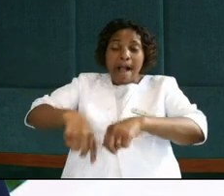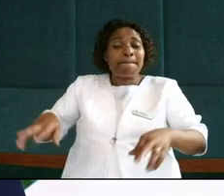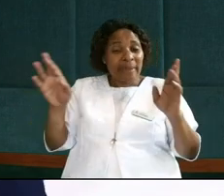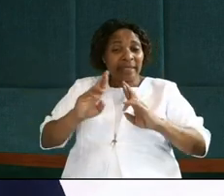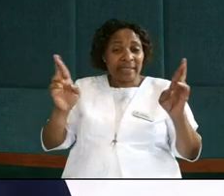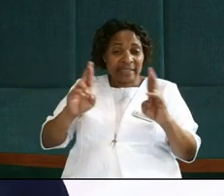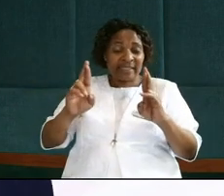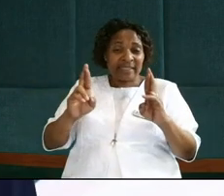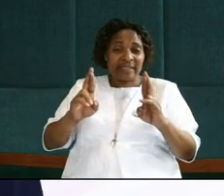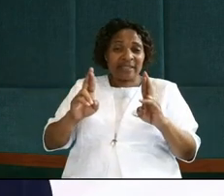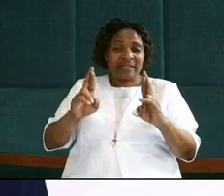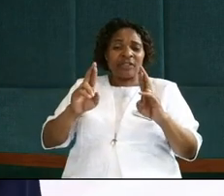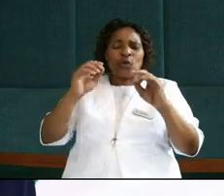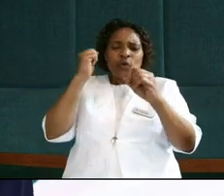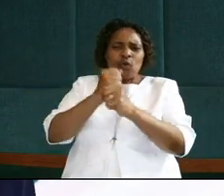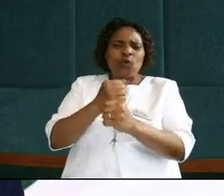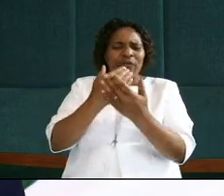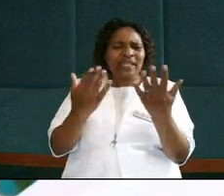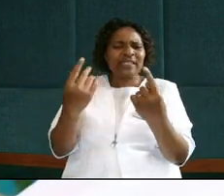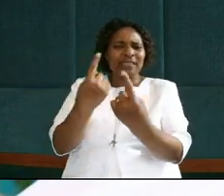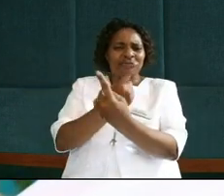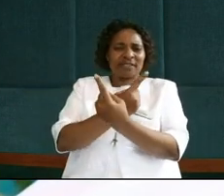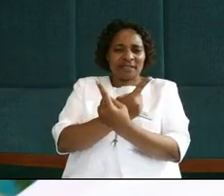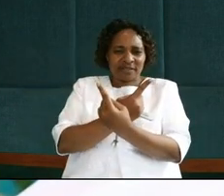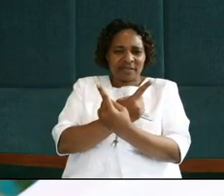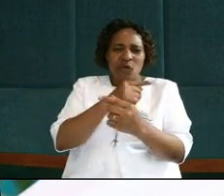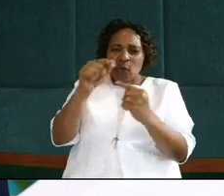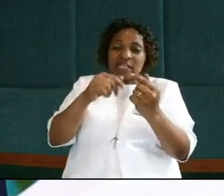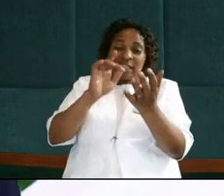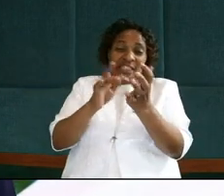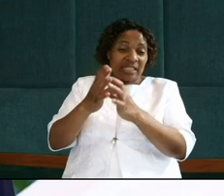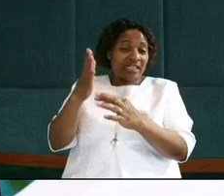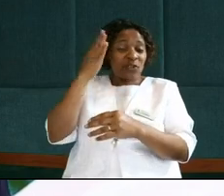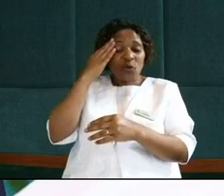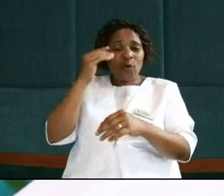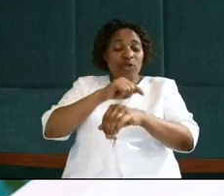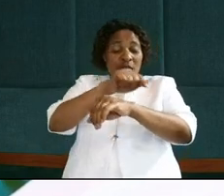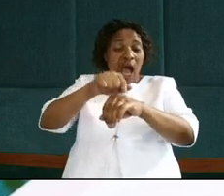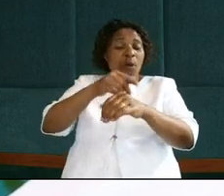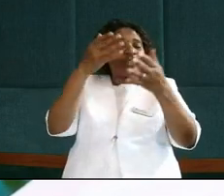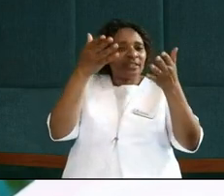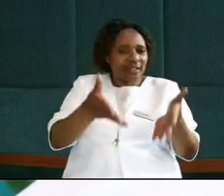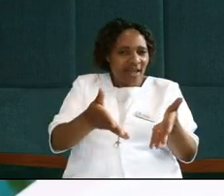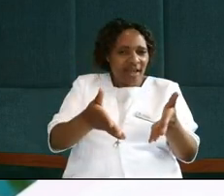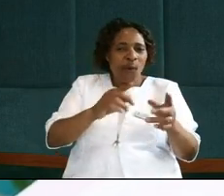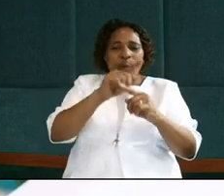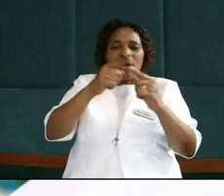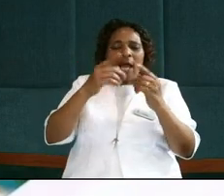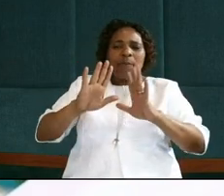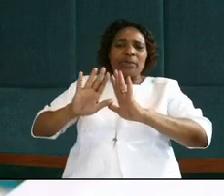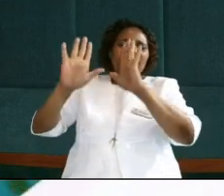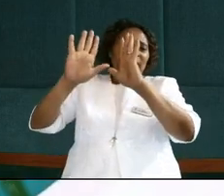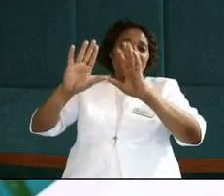he had to do things differently, when Jesus knew the hour is here, when I am leaving the